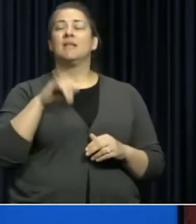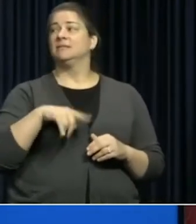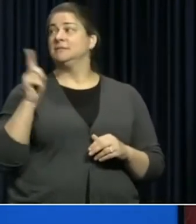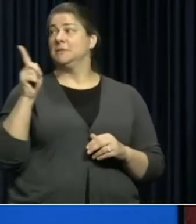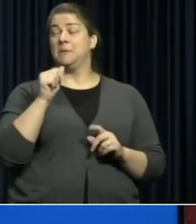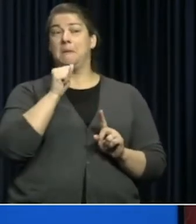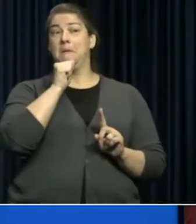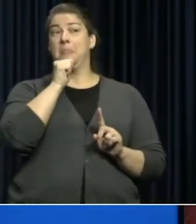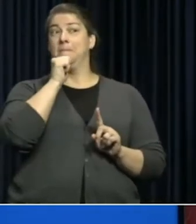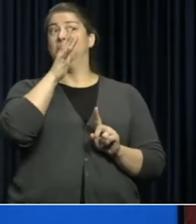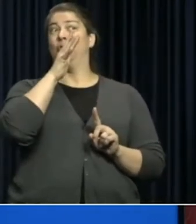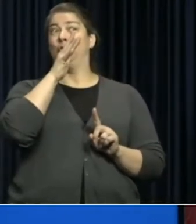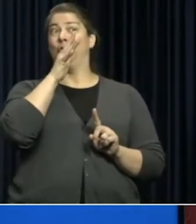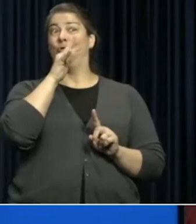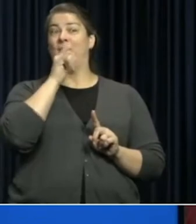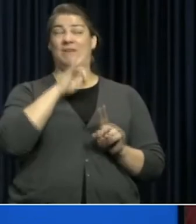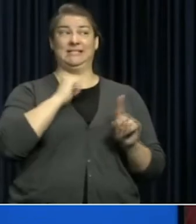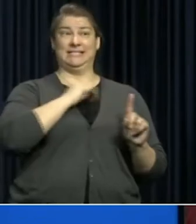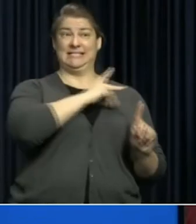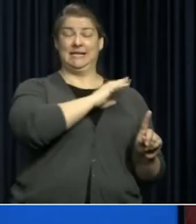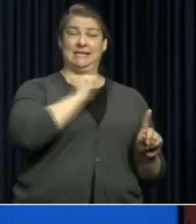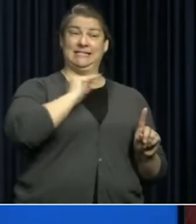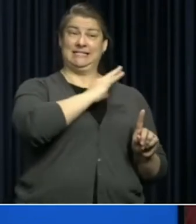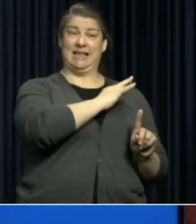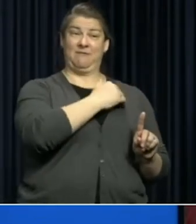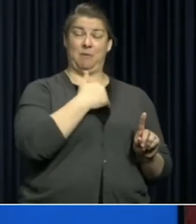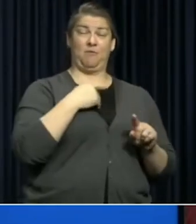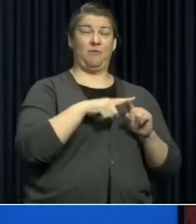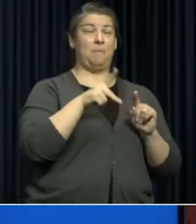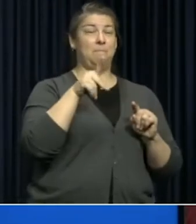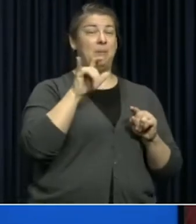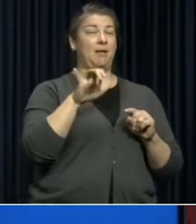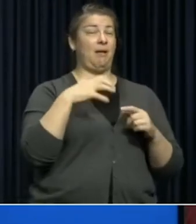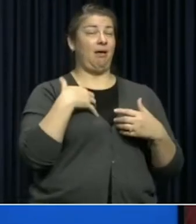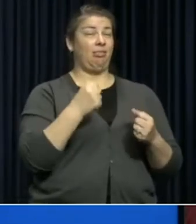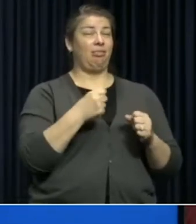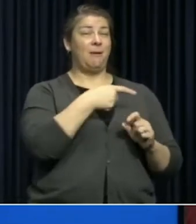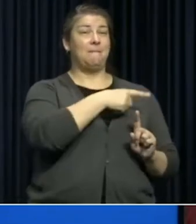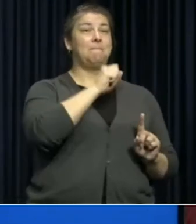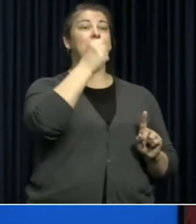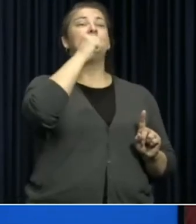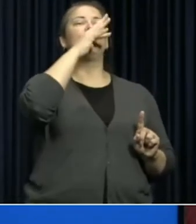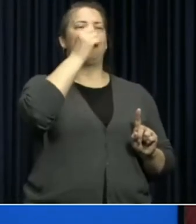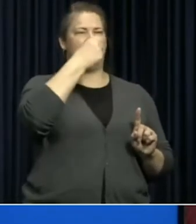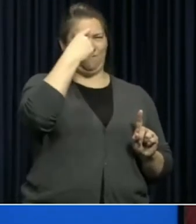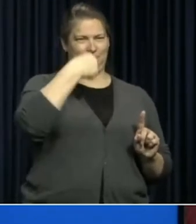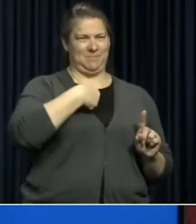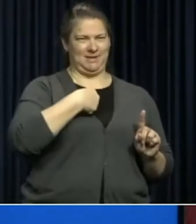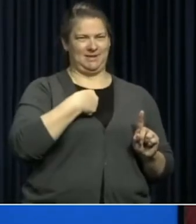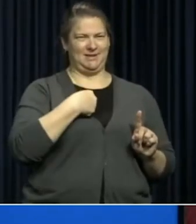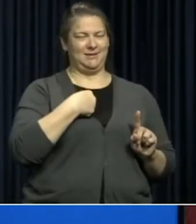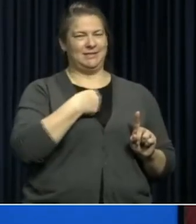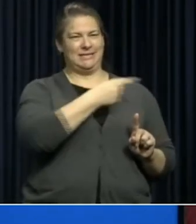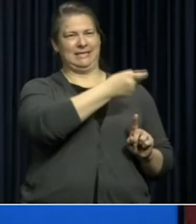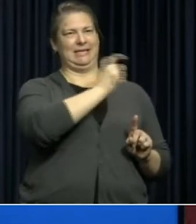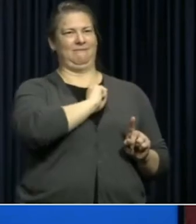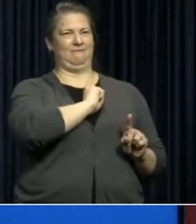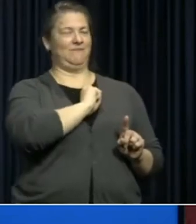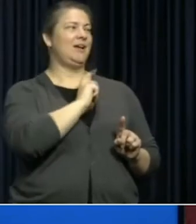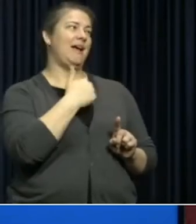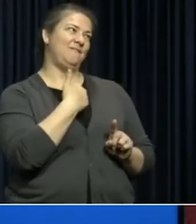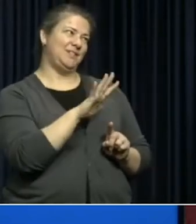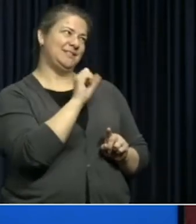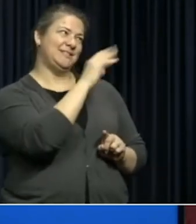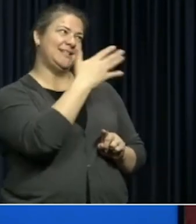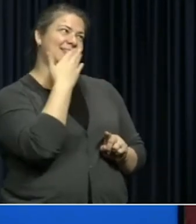mother of one of our staff members at the Department of Public Health made for me. So I'll use this one to demonstrate. It was a gift and your thank you card is in the